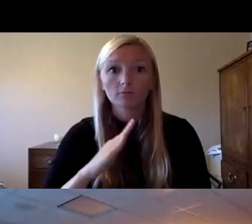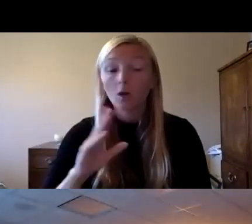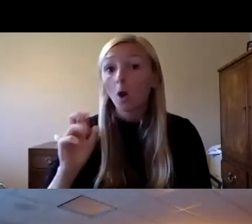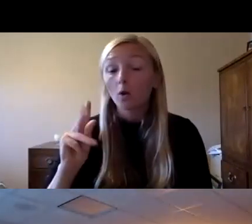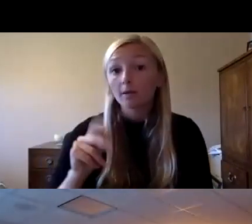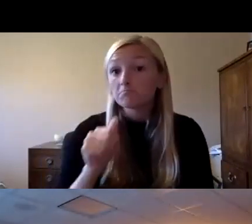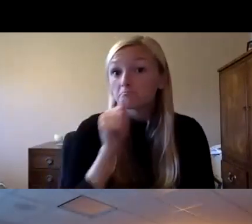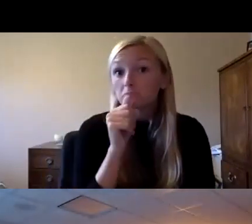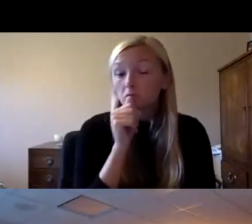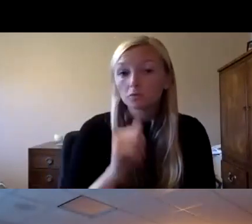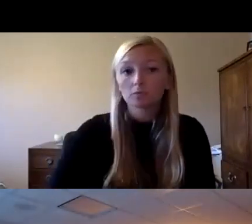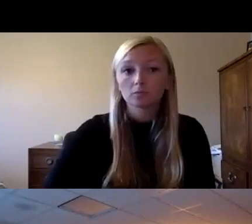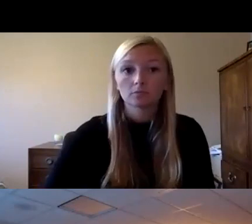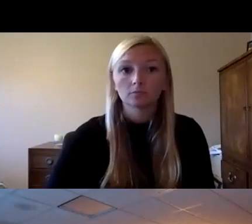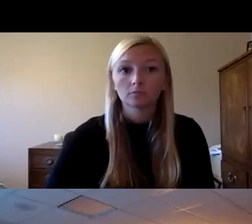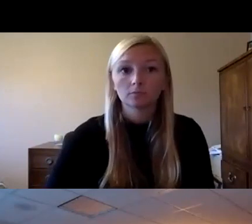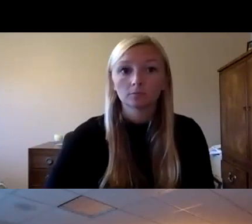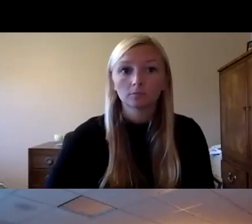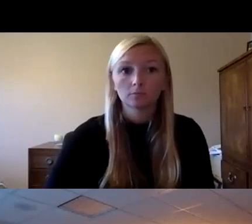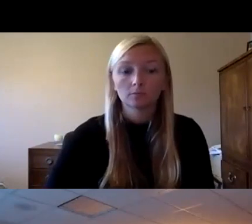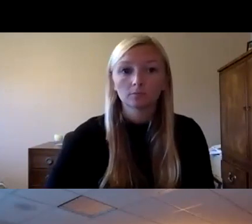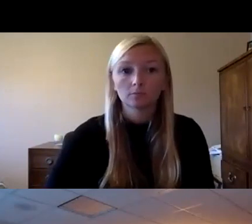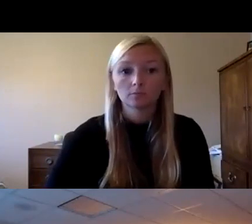okay no